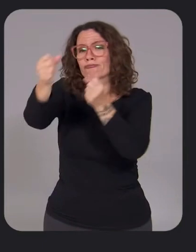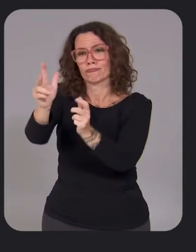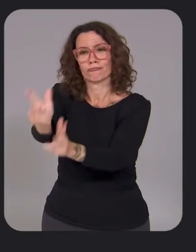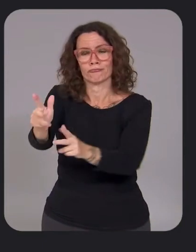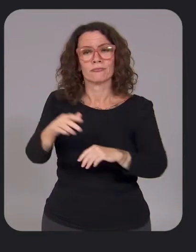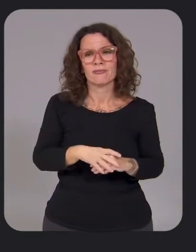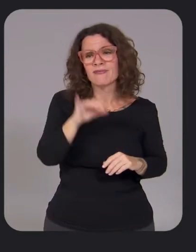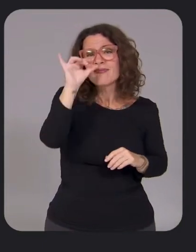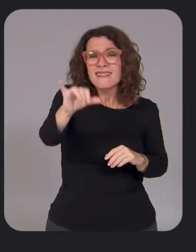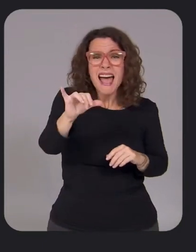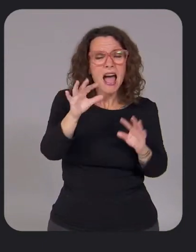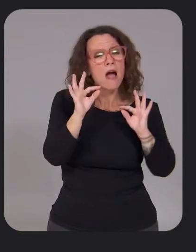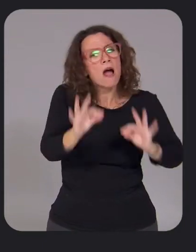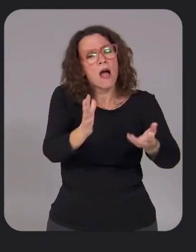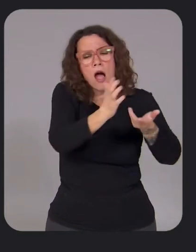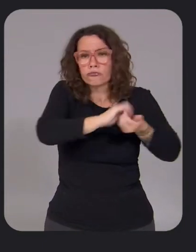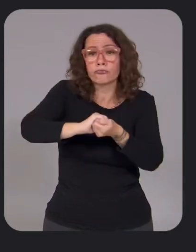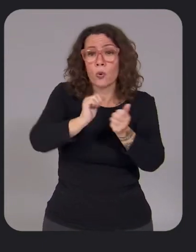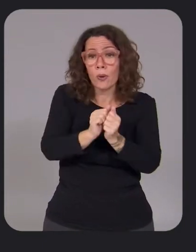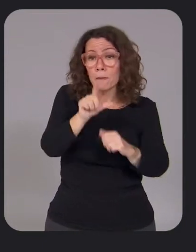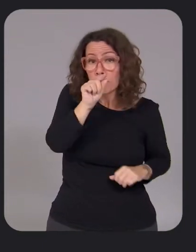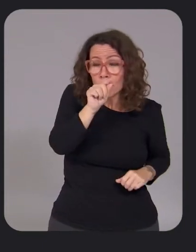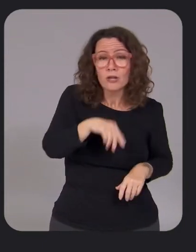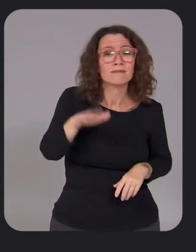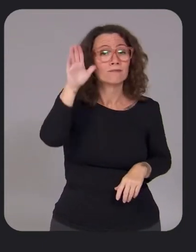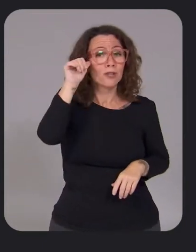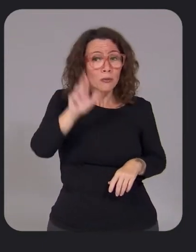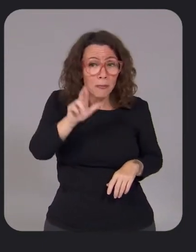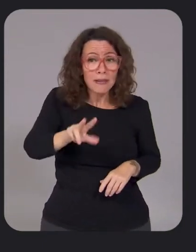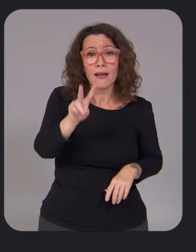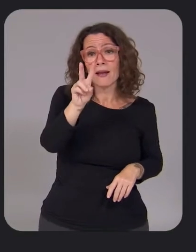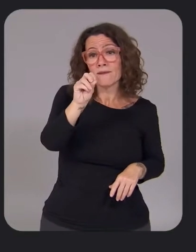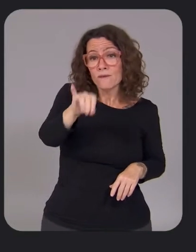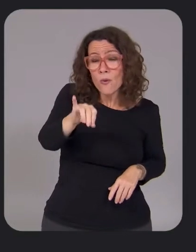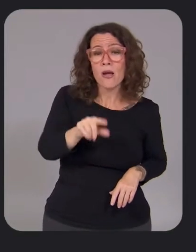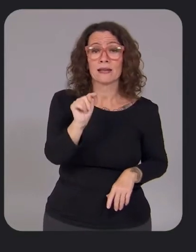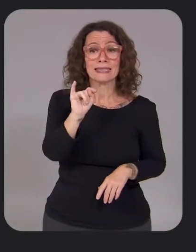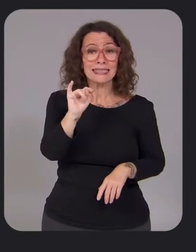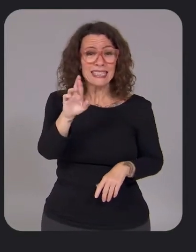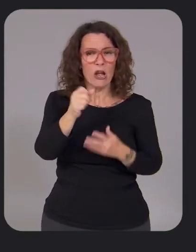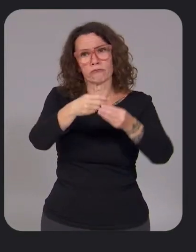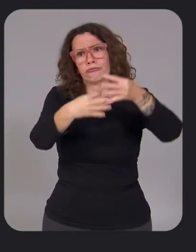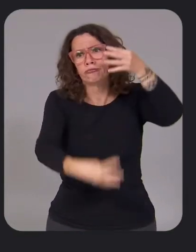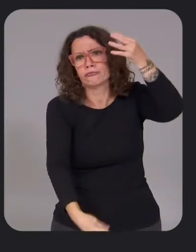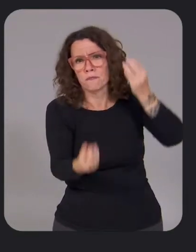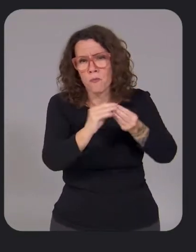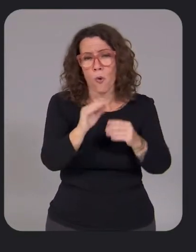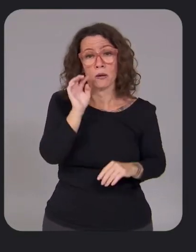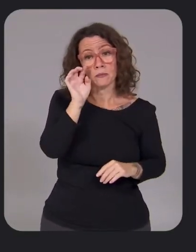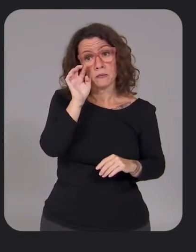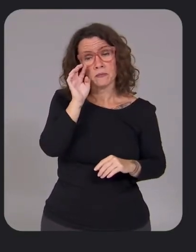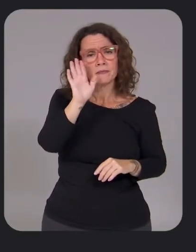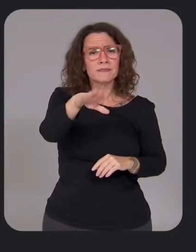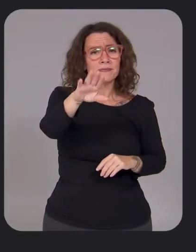with organizations like Bird, Donkey Republic, Roy, TIER and many more. At the core of all of today's updates is